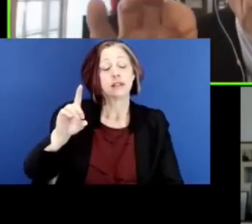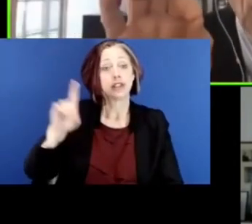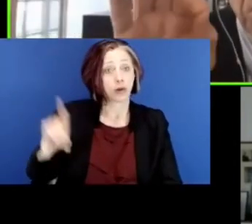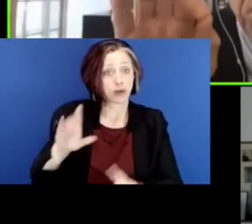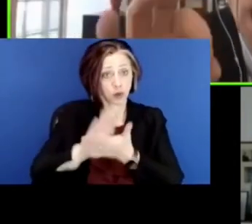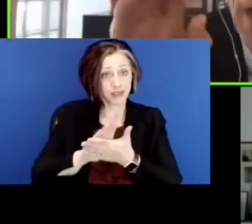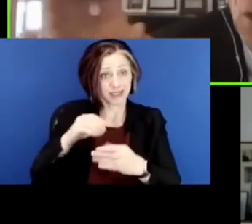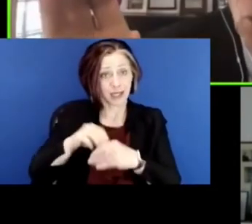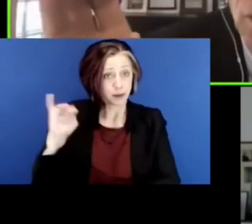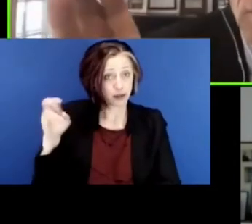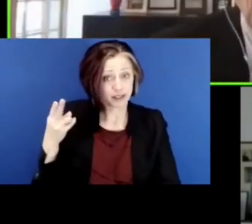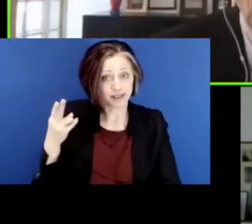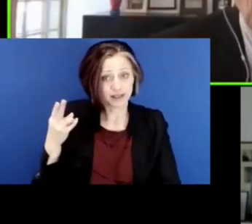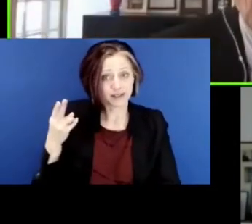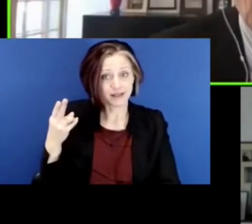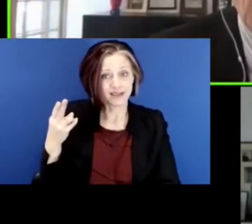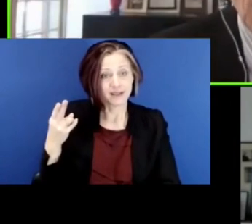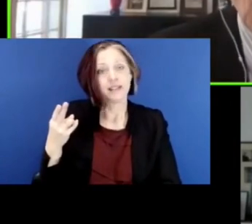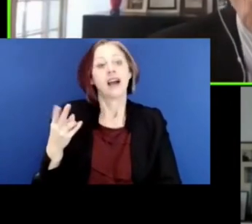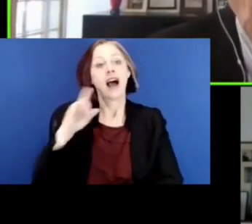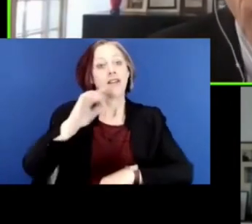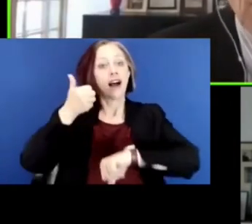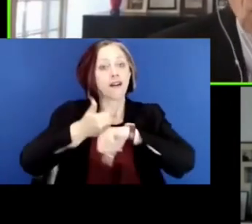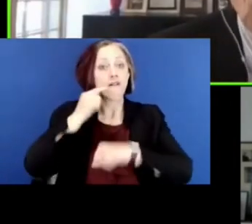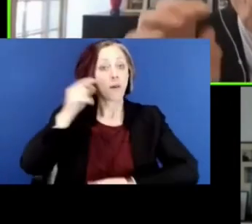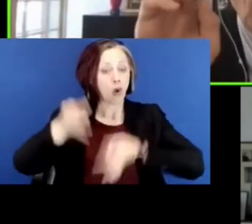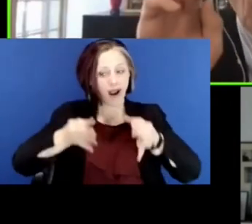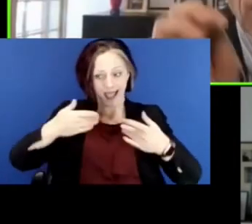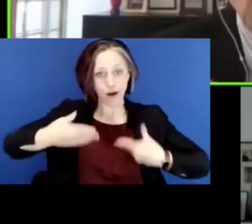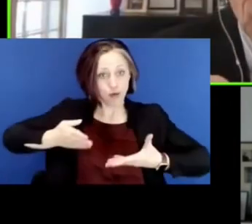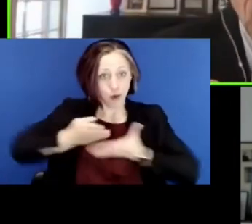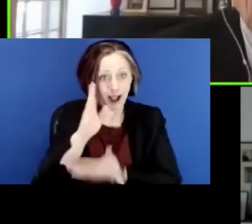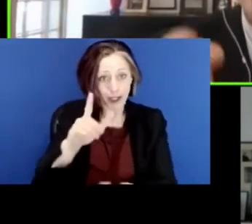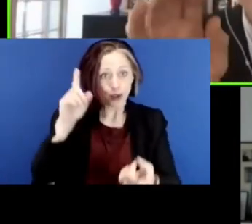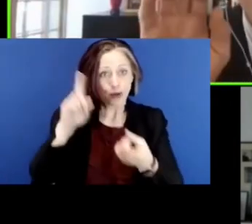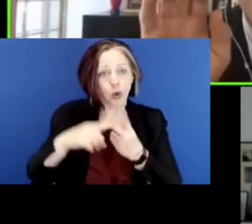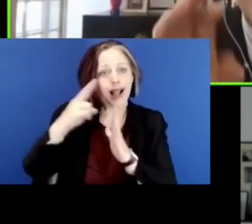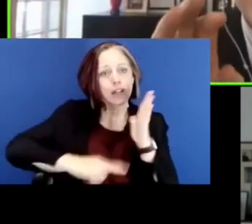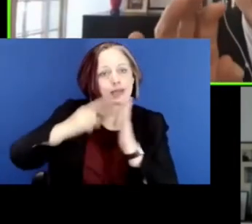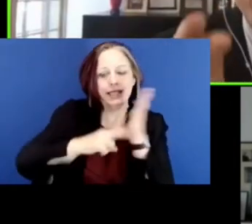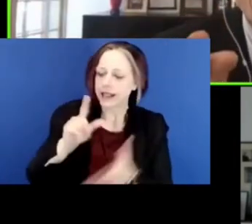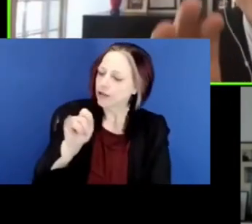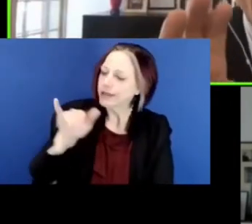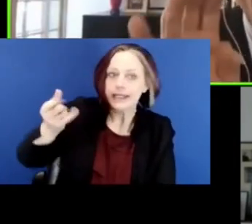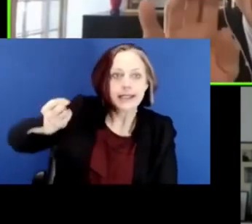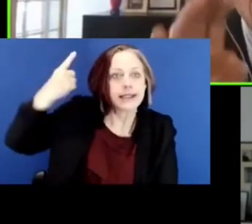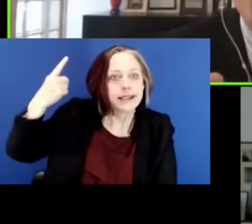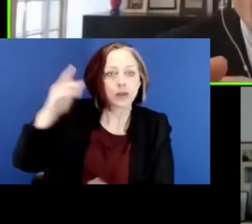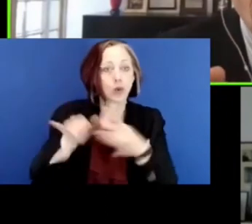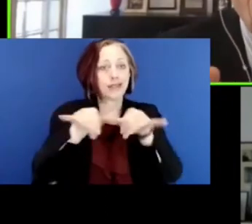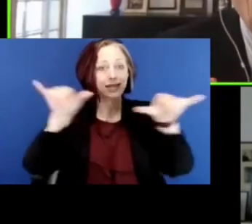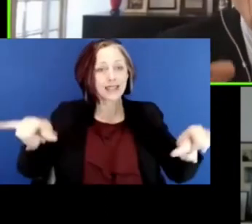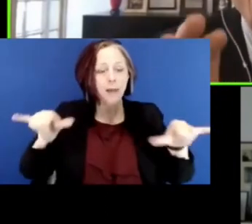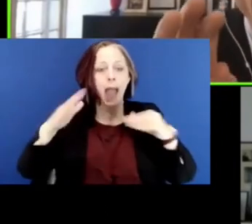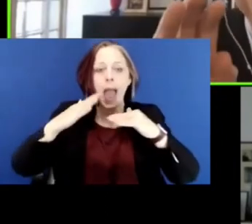established by a court that there was a right to literacy, that the school system at a